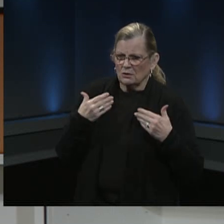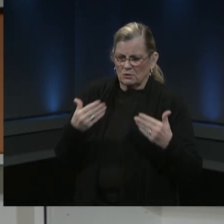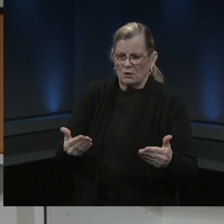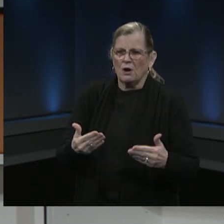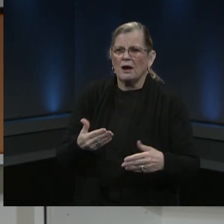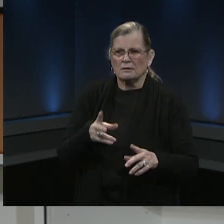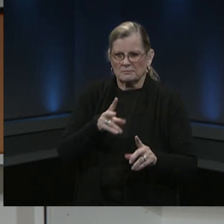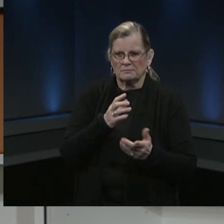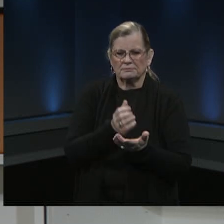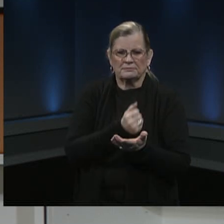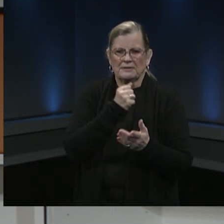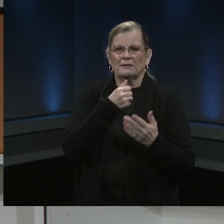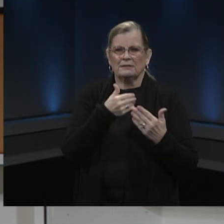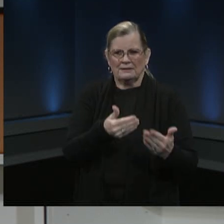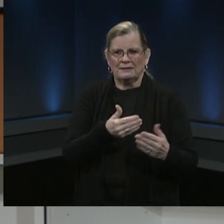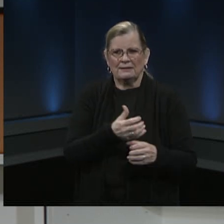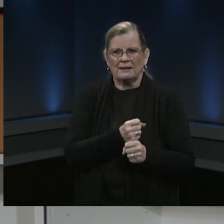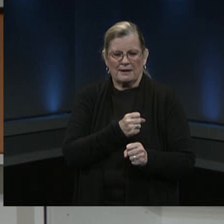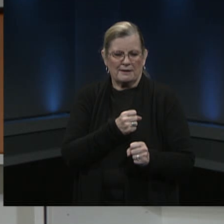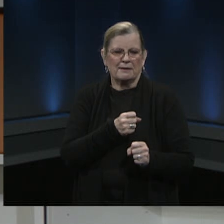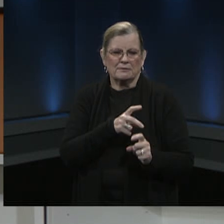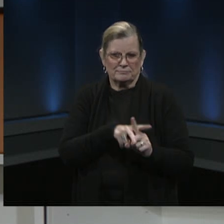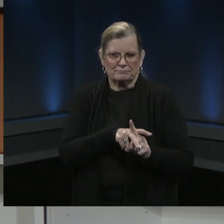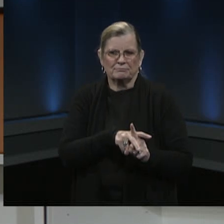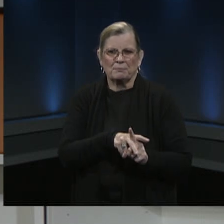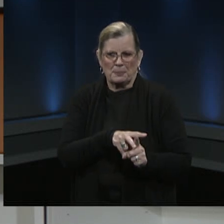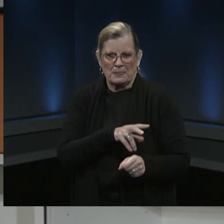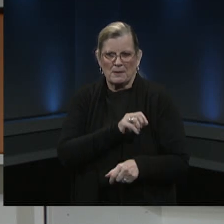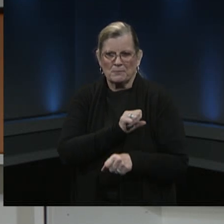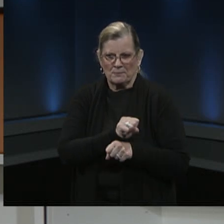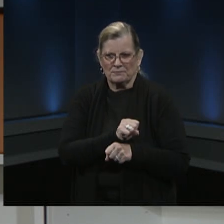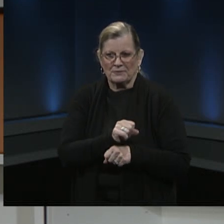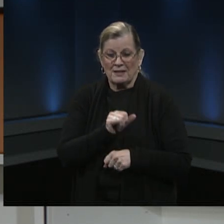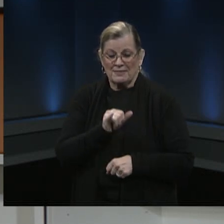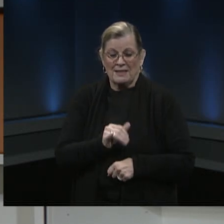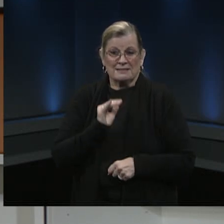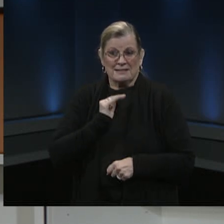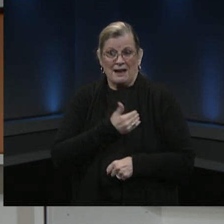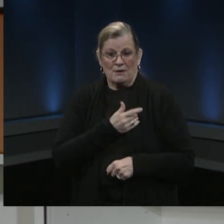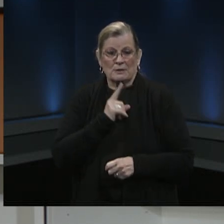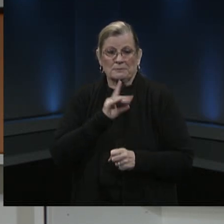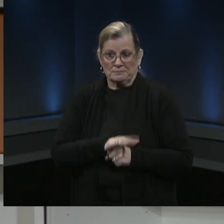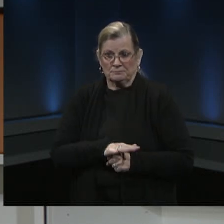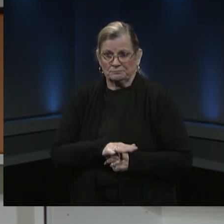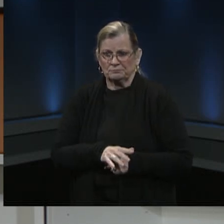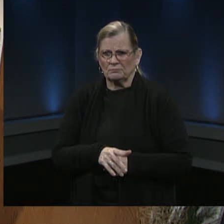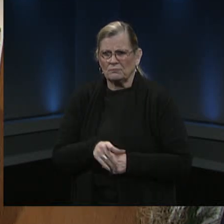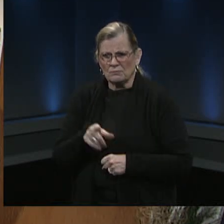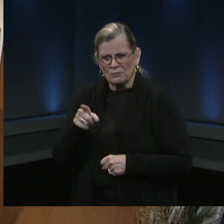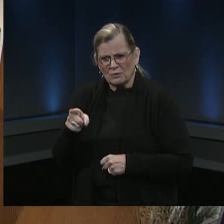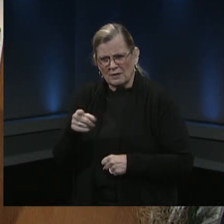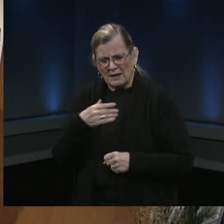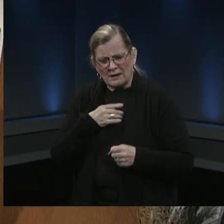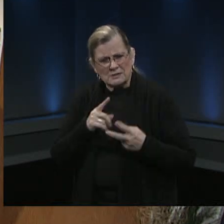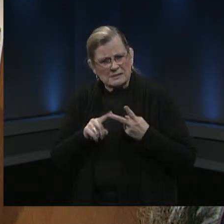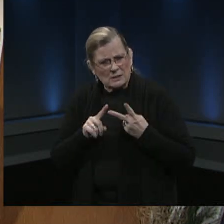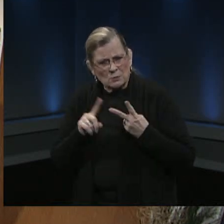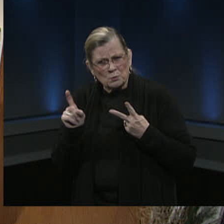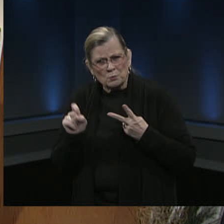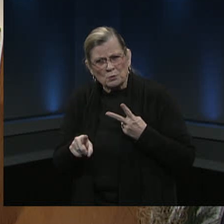will be vaccinated we're committed to doing that and you had a second question caller and what's that question